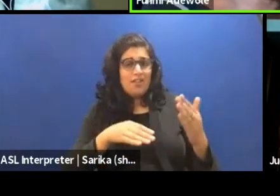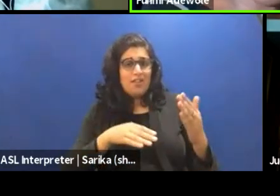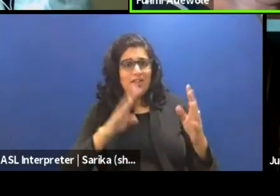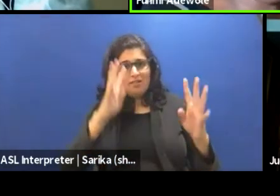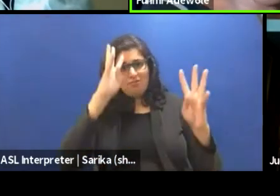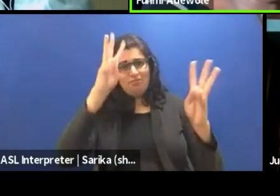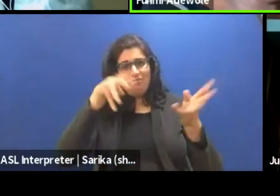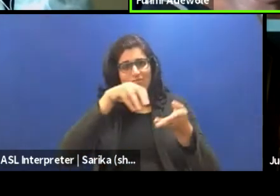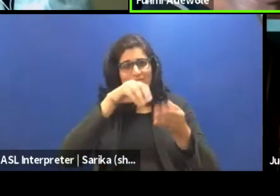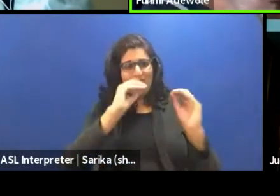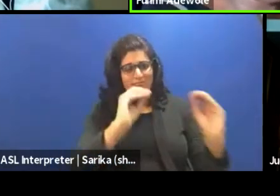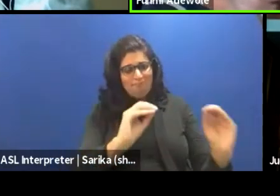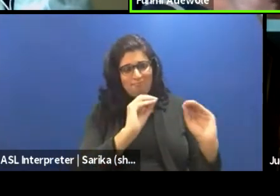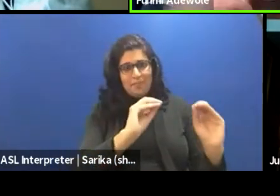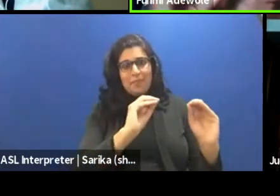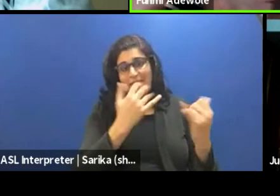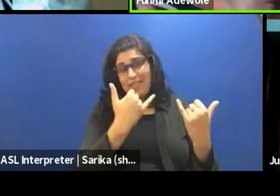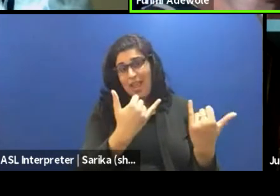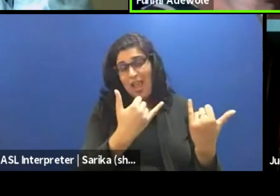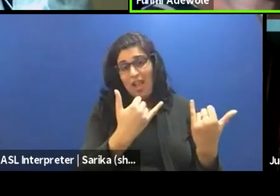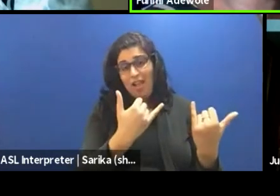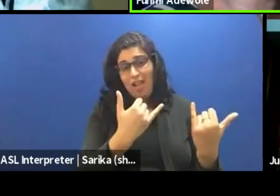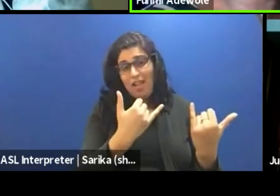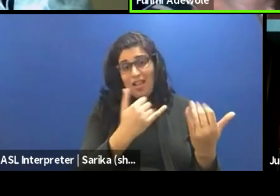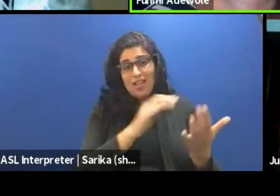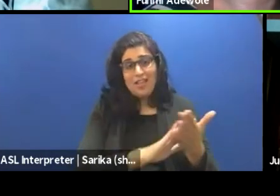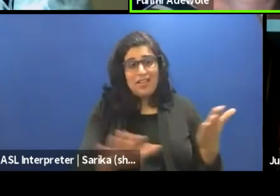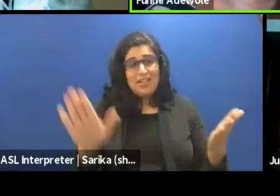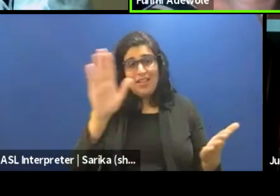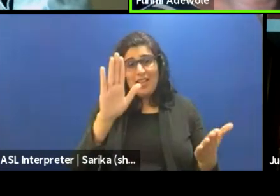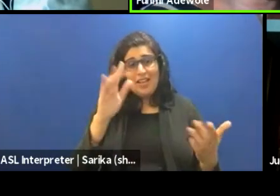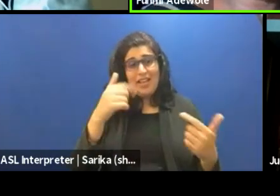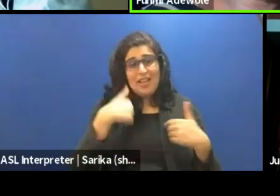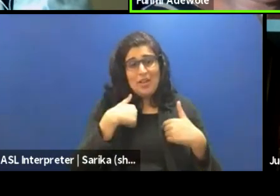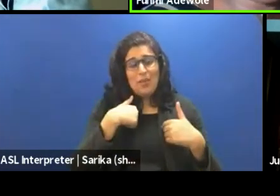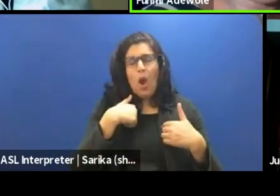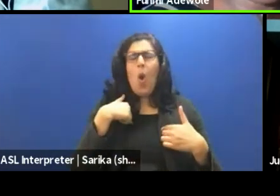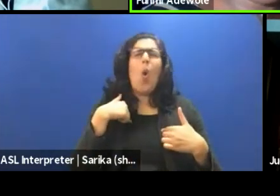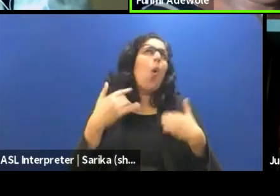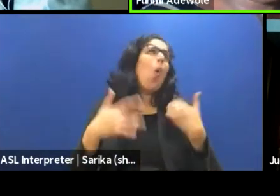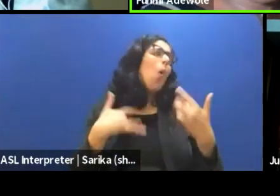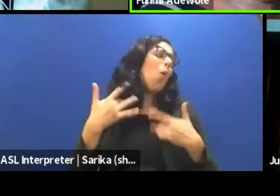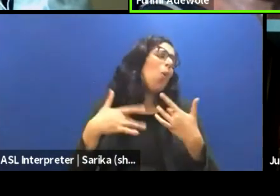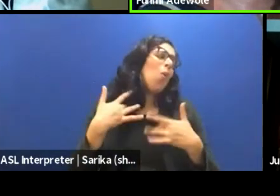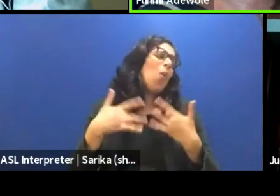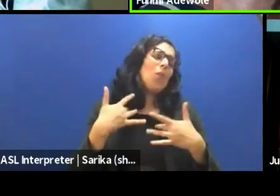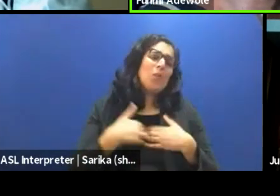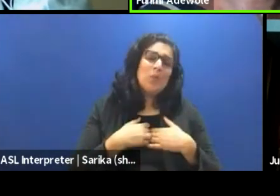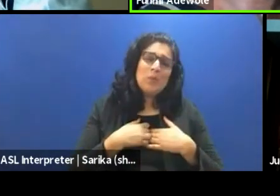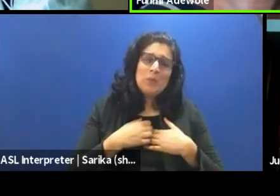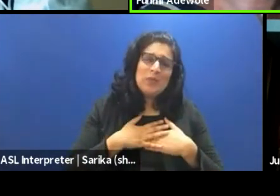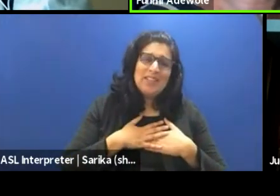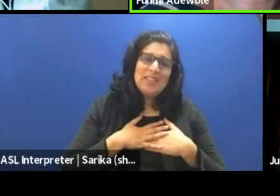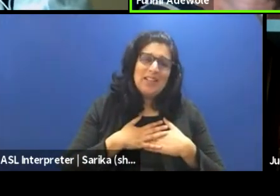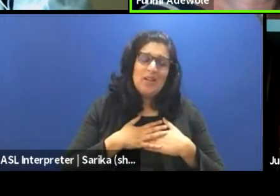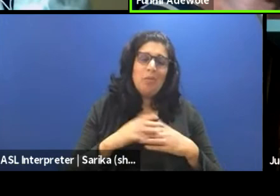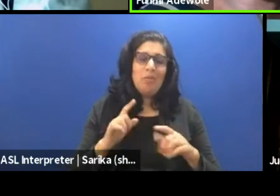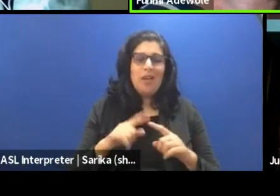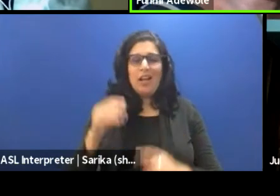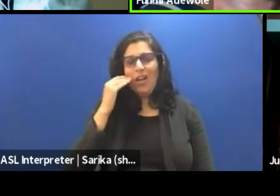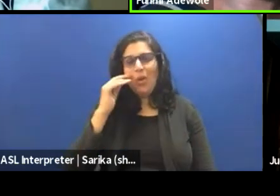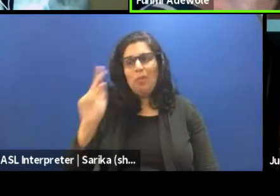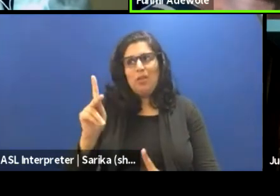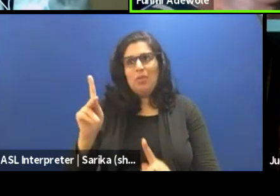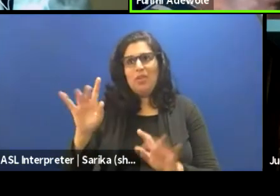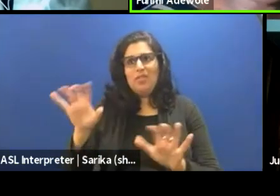form of pedagogy right now. And, you know, the academic in me is, is very excited, but I know people have done